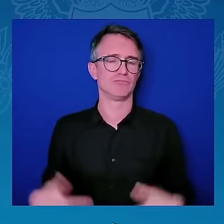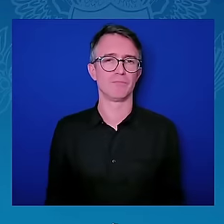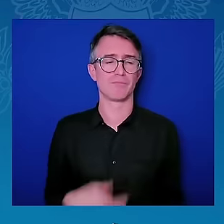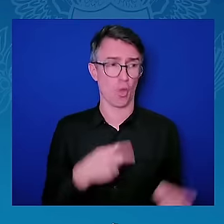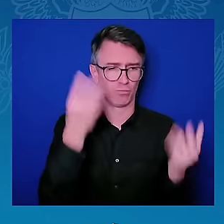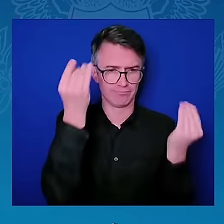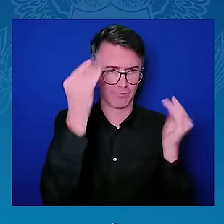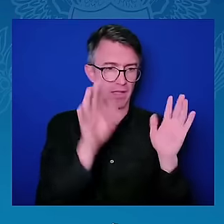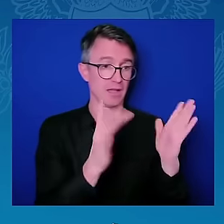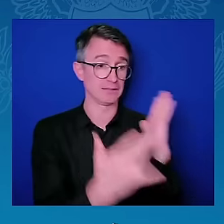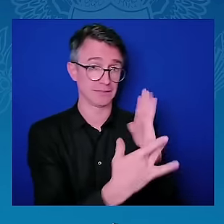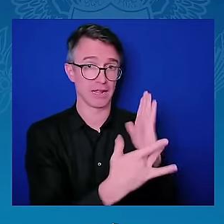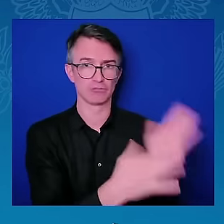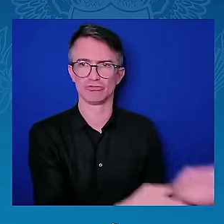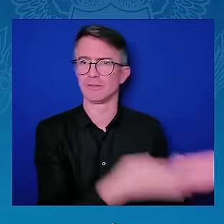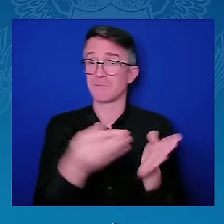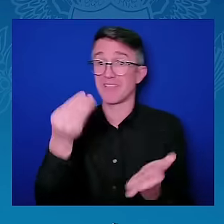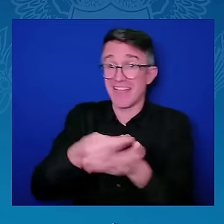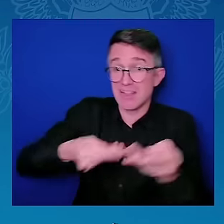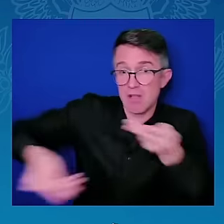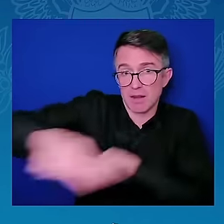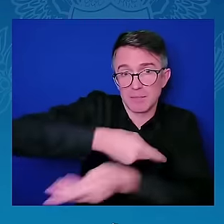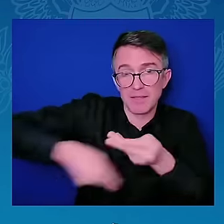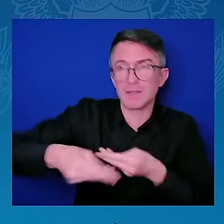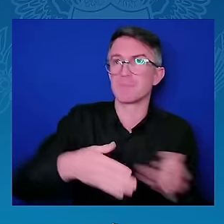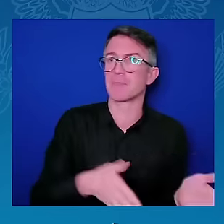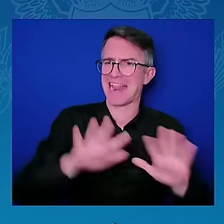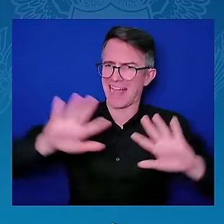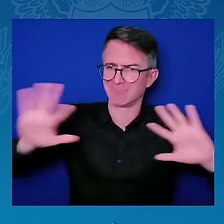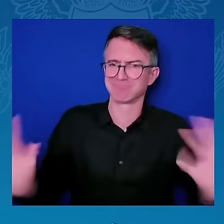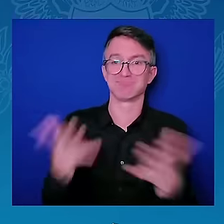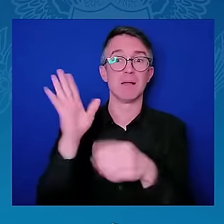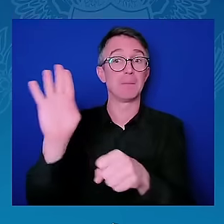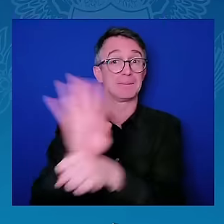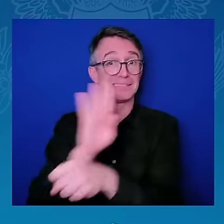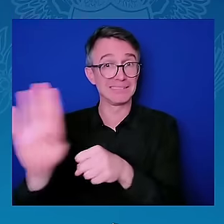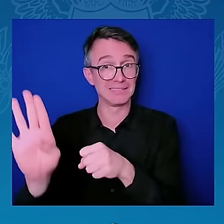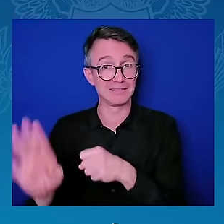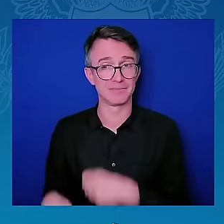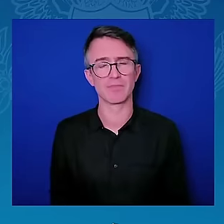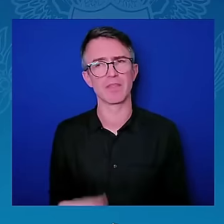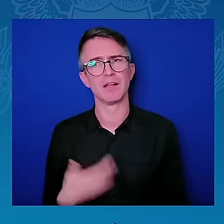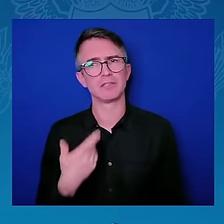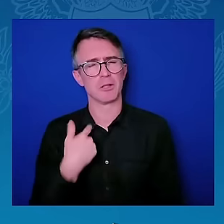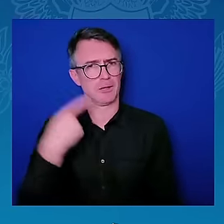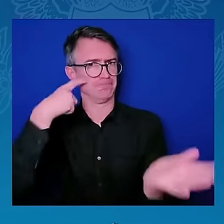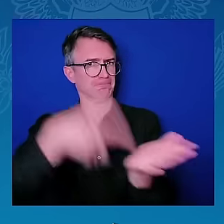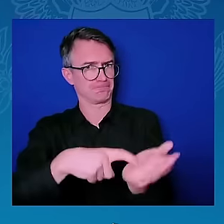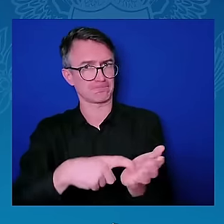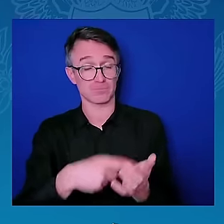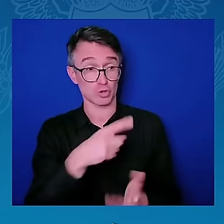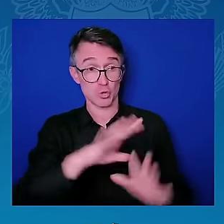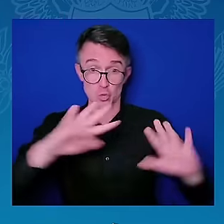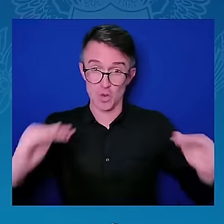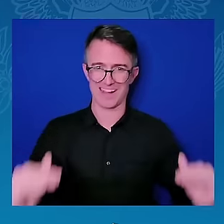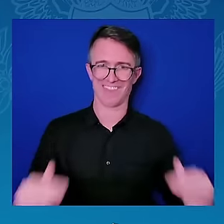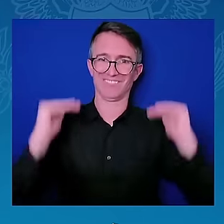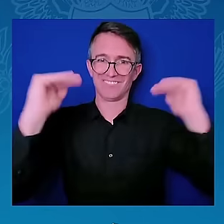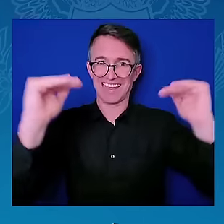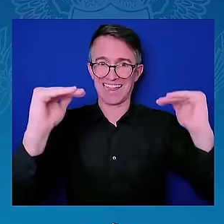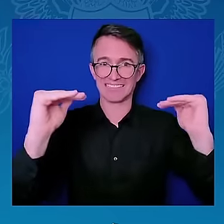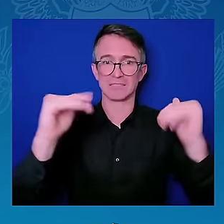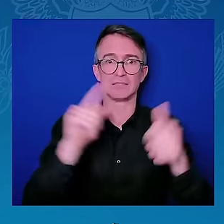And for those of you who don't know, Kenya was the largest destination for startup capital on the continent in